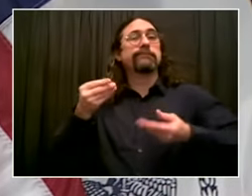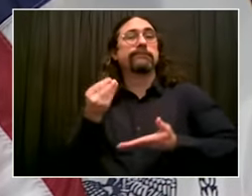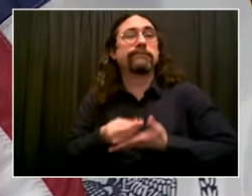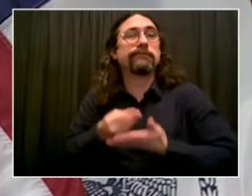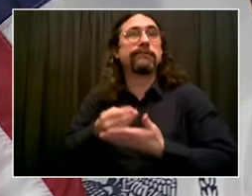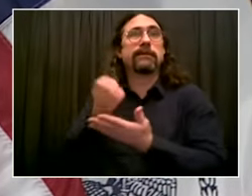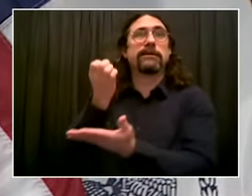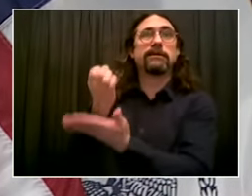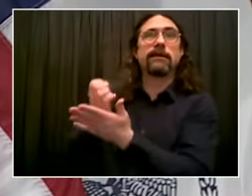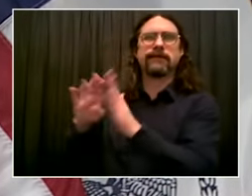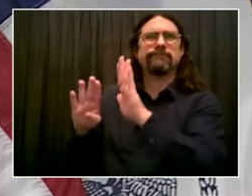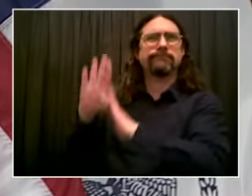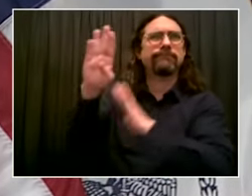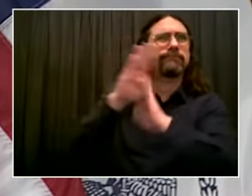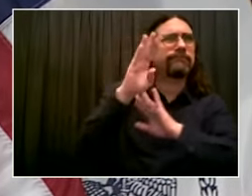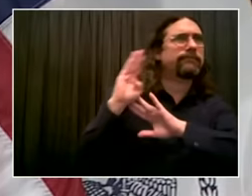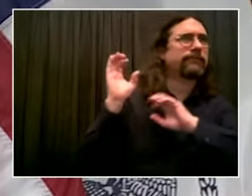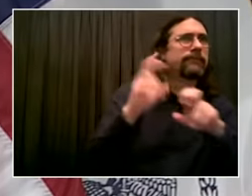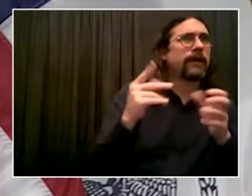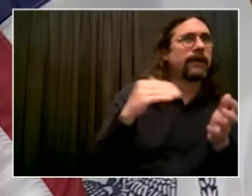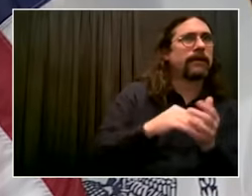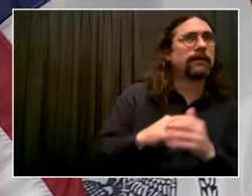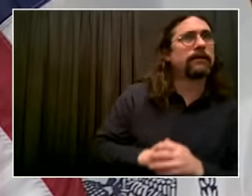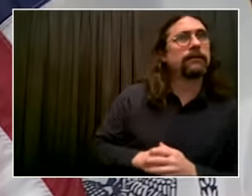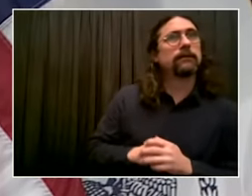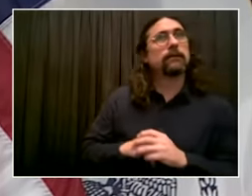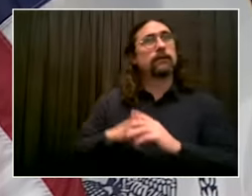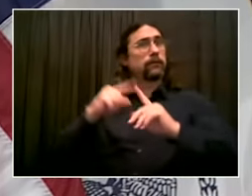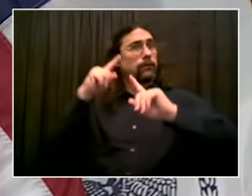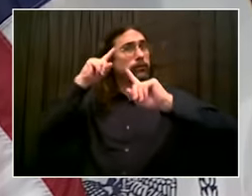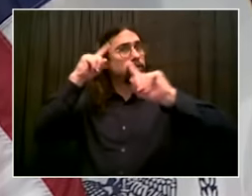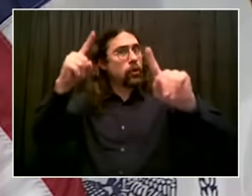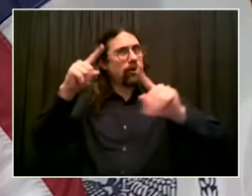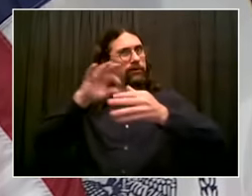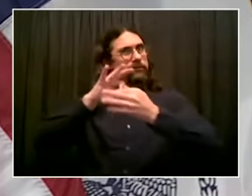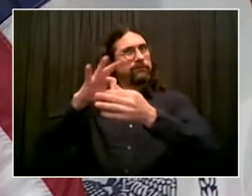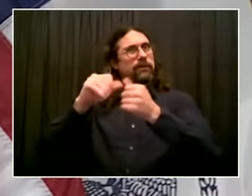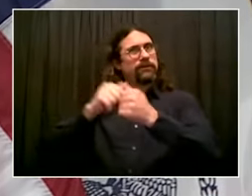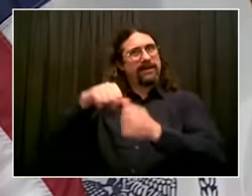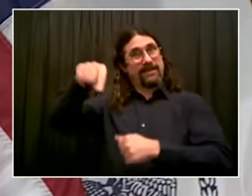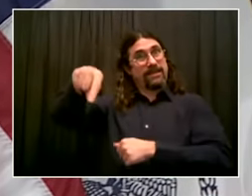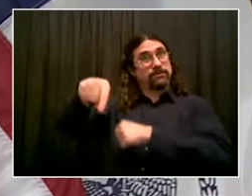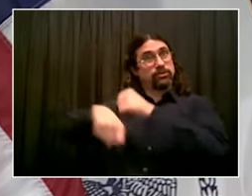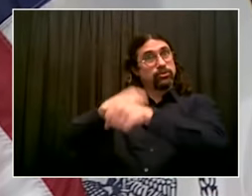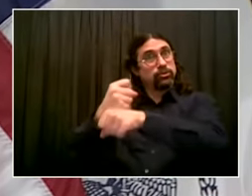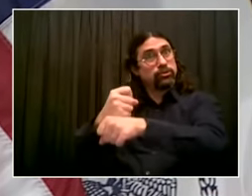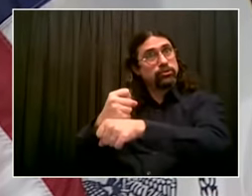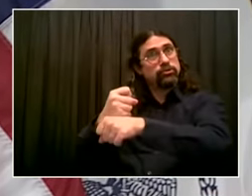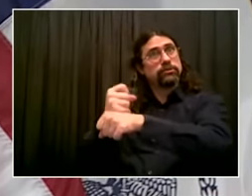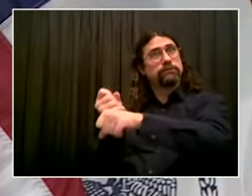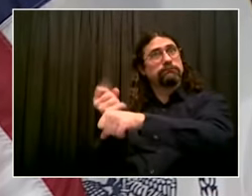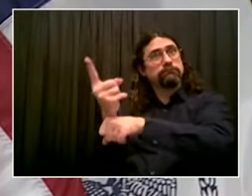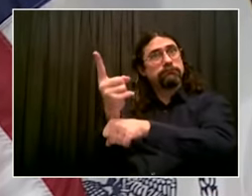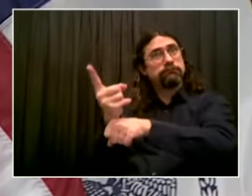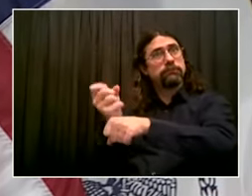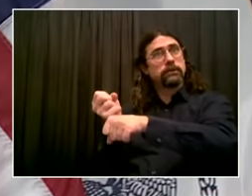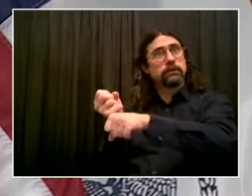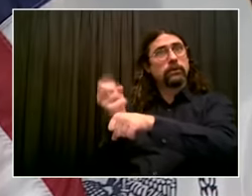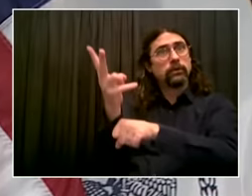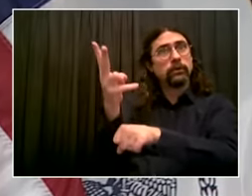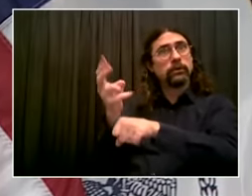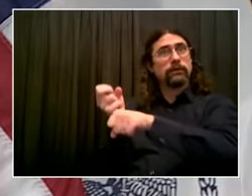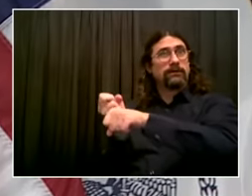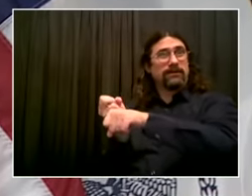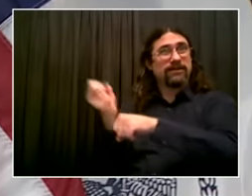over the few years, is to not only bring back New York City's economy, not only get to where we were just a year ago, 4.7